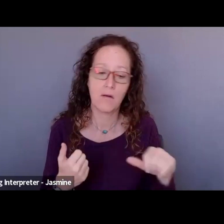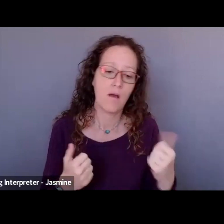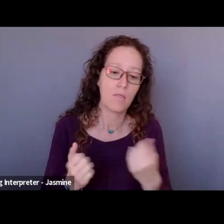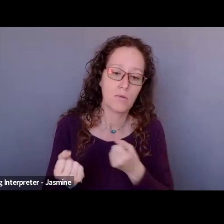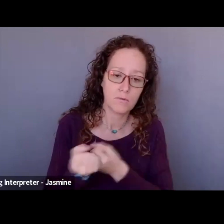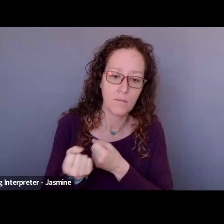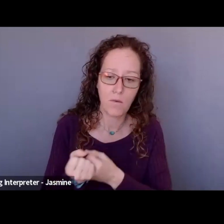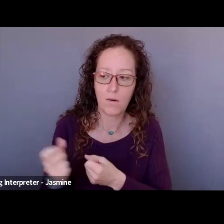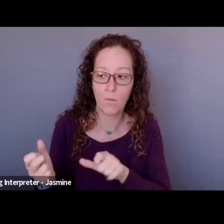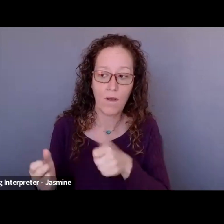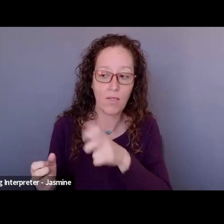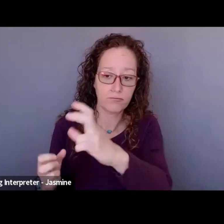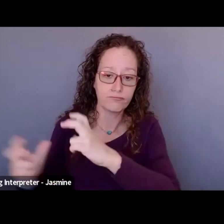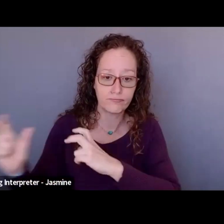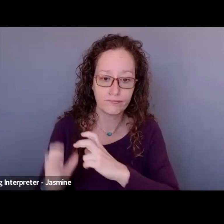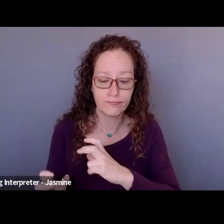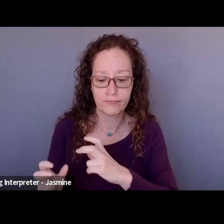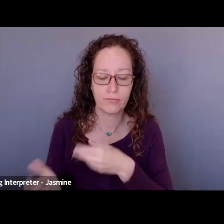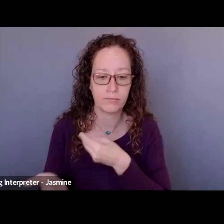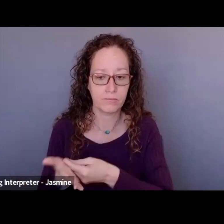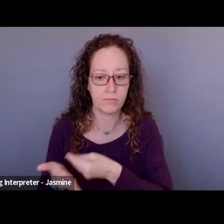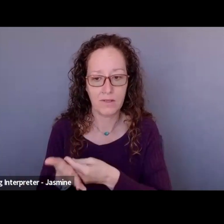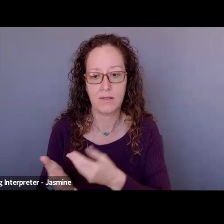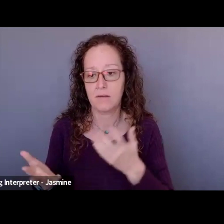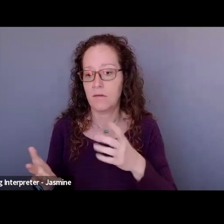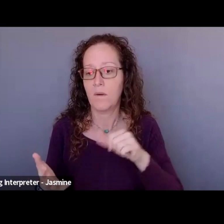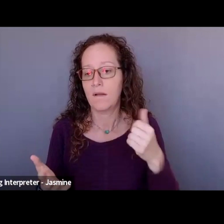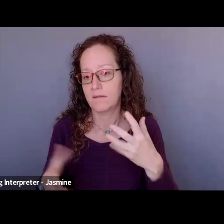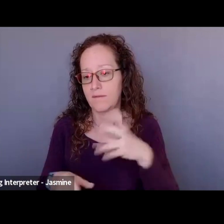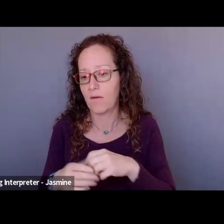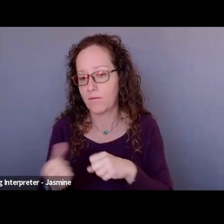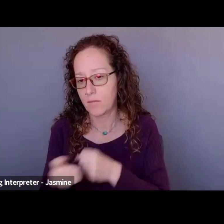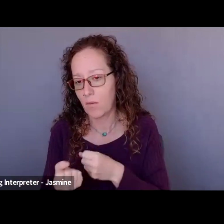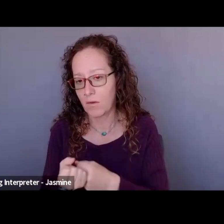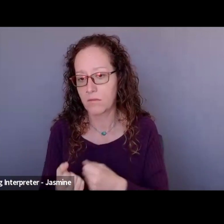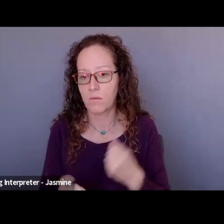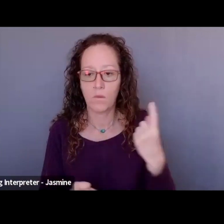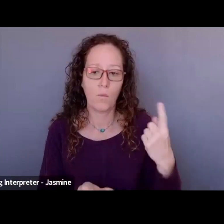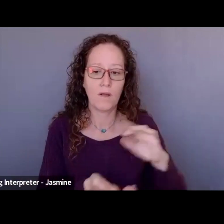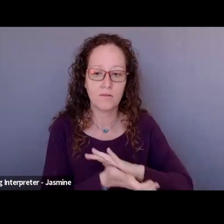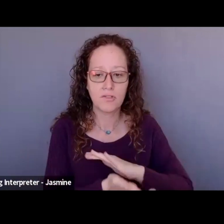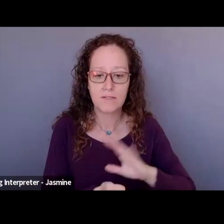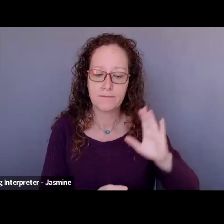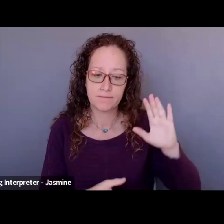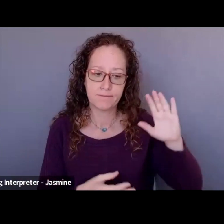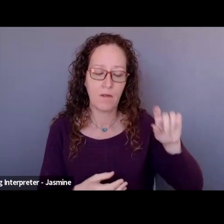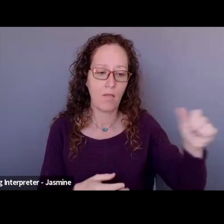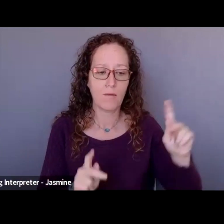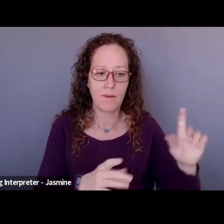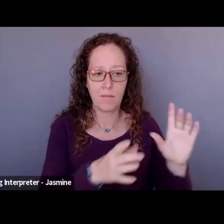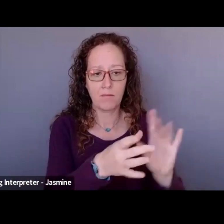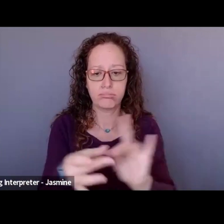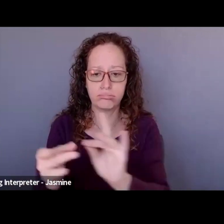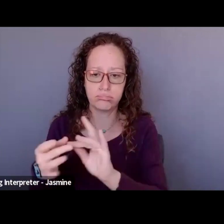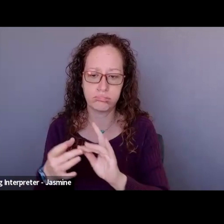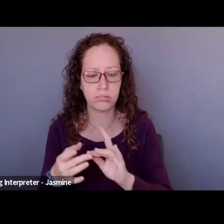your sandbox? One sheets, testimonials, project outcomes. And then how do you